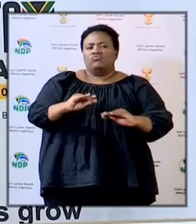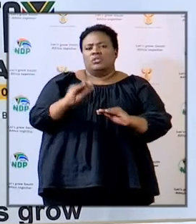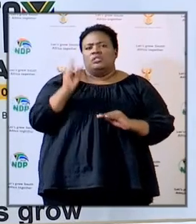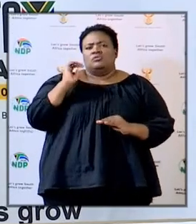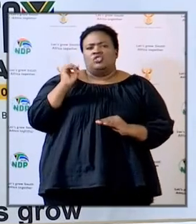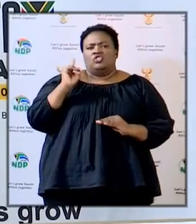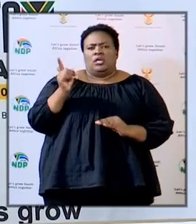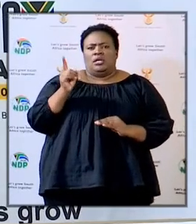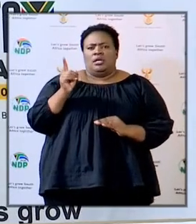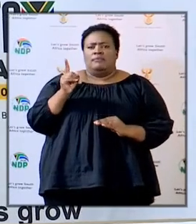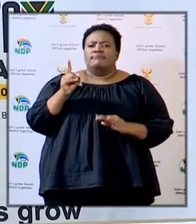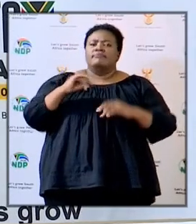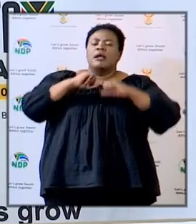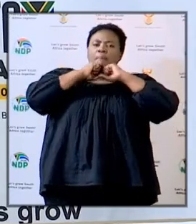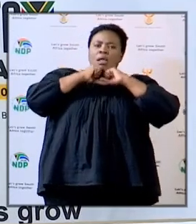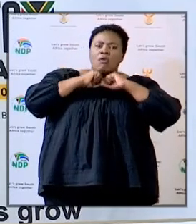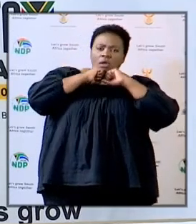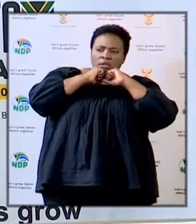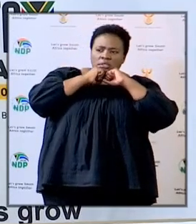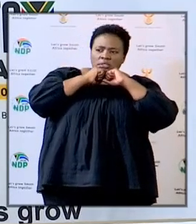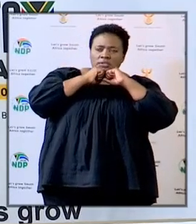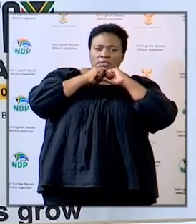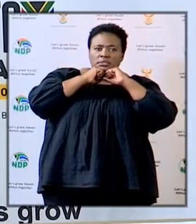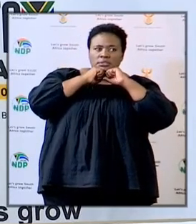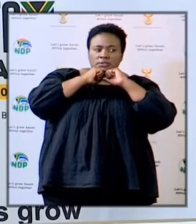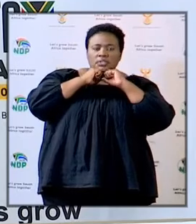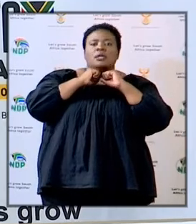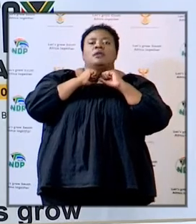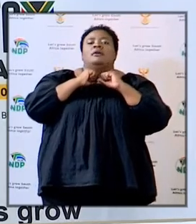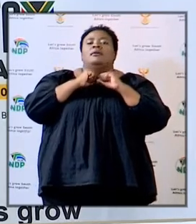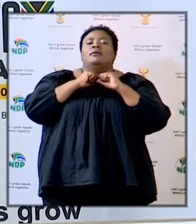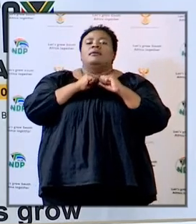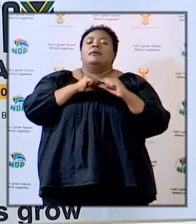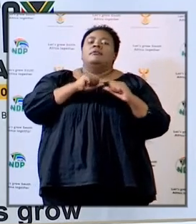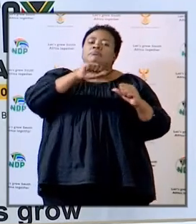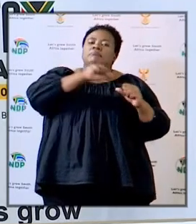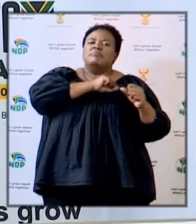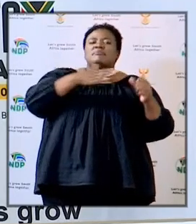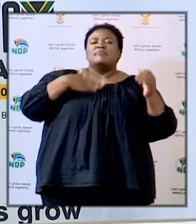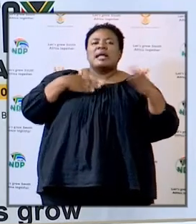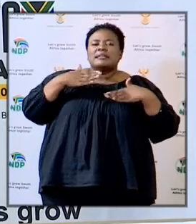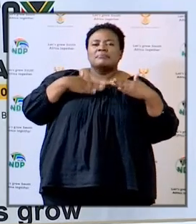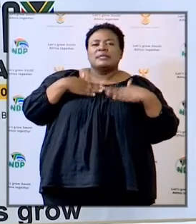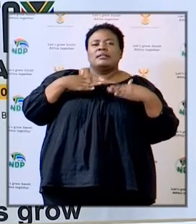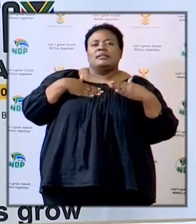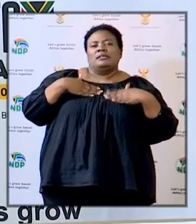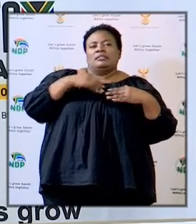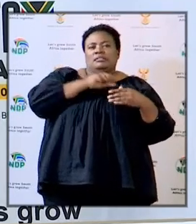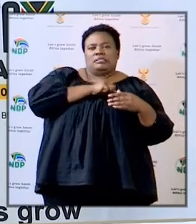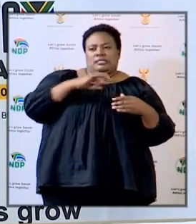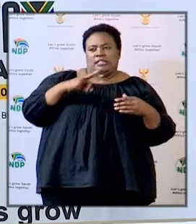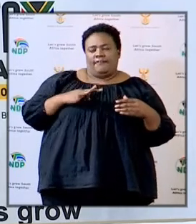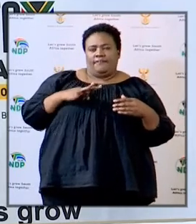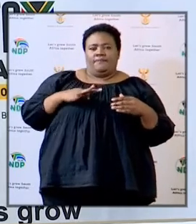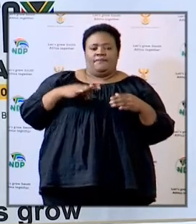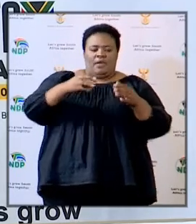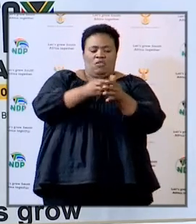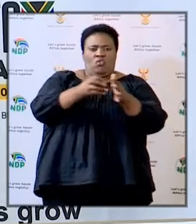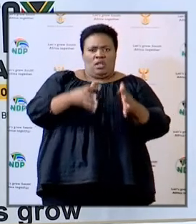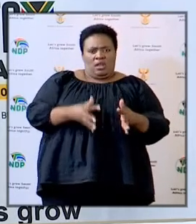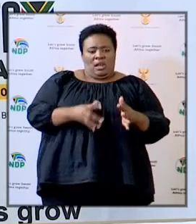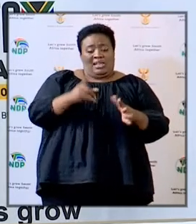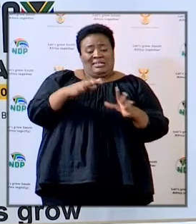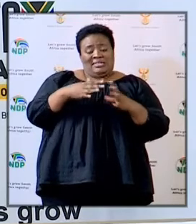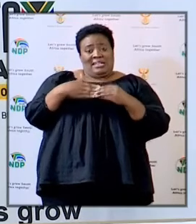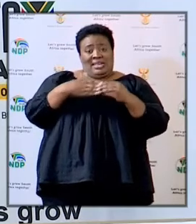teachers parents non-teaching staff and learners this guideline has been